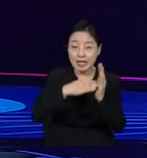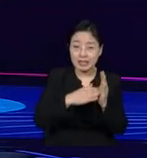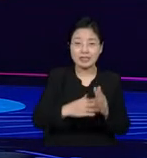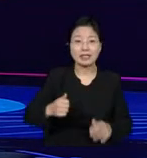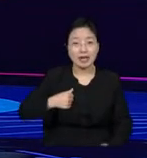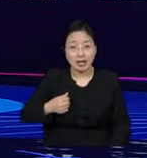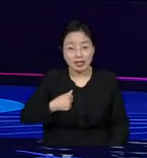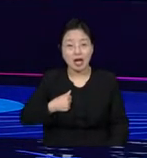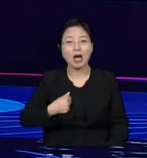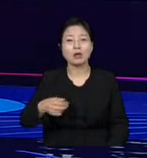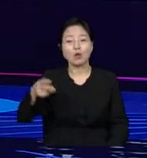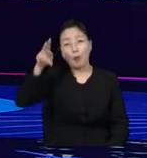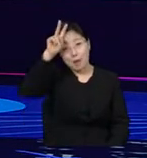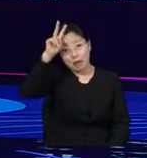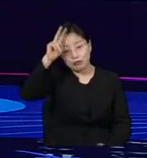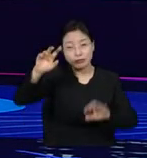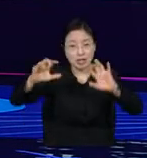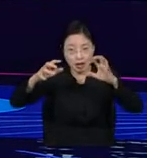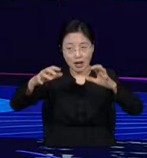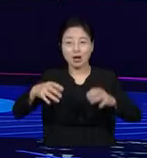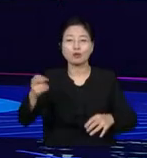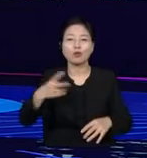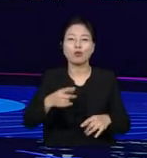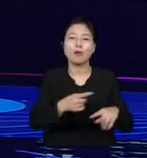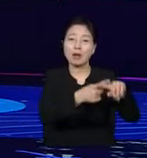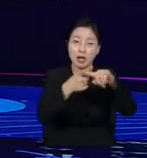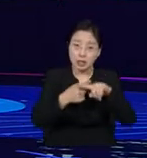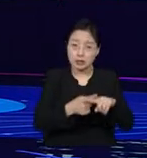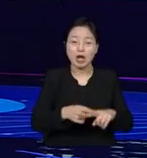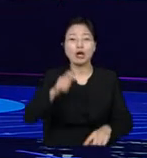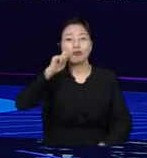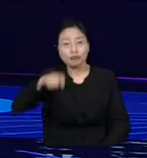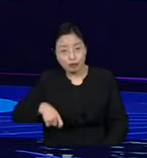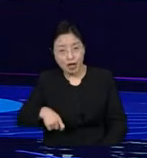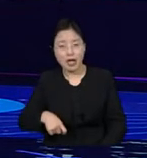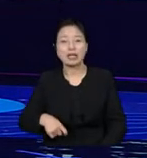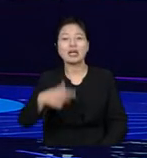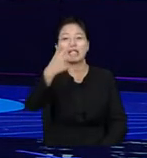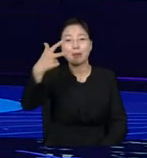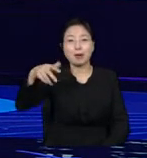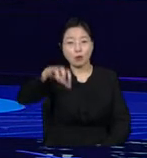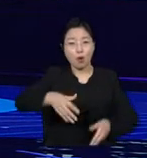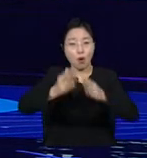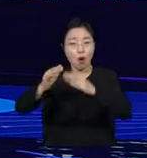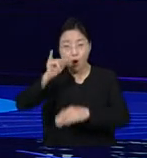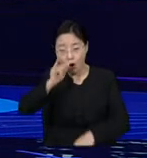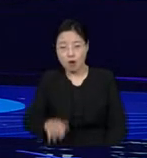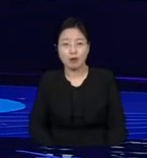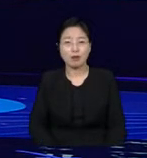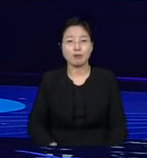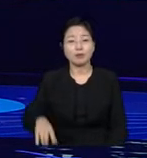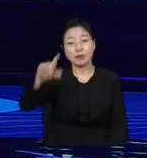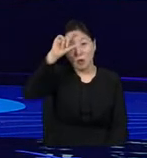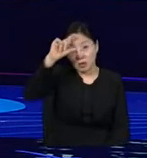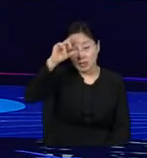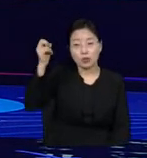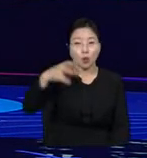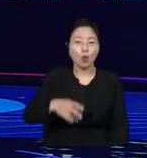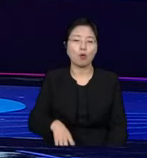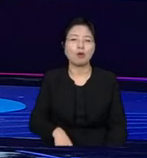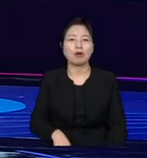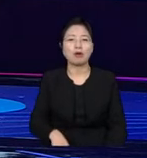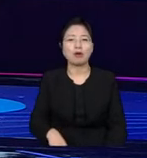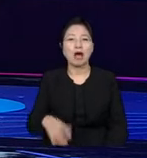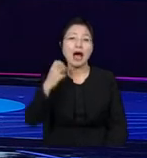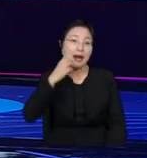We're in Belarus, Ukraine, Italy and Denmark. We work in Tunisia, Somalia, the United Arab Emirates. We're in